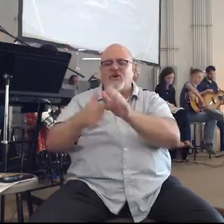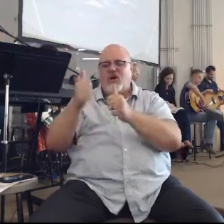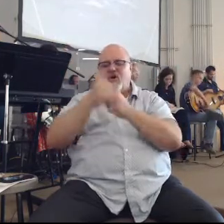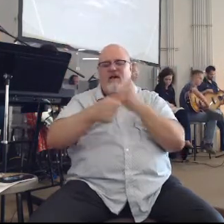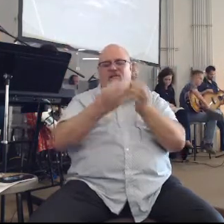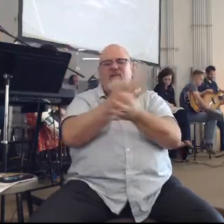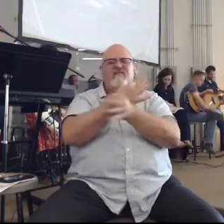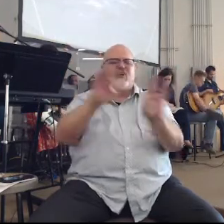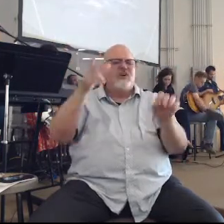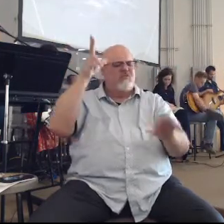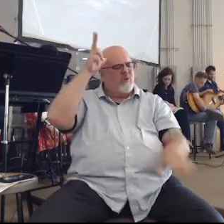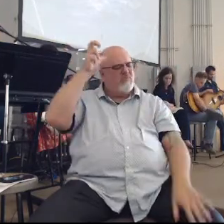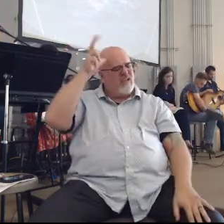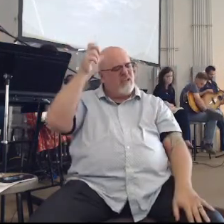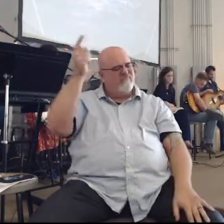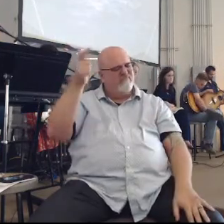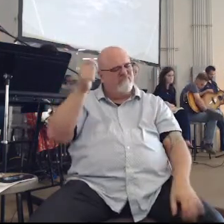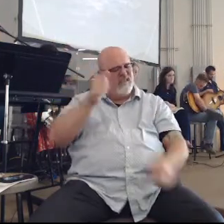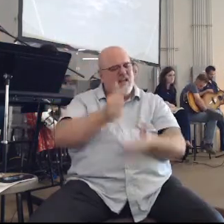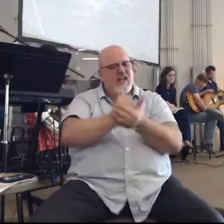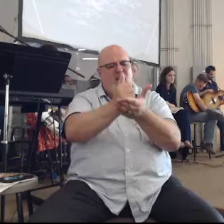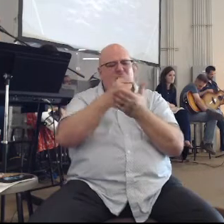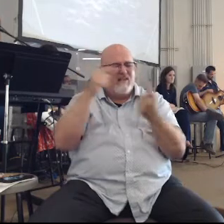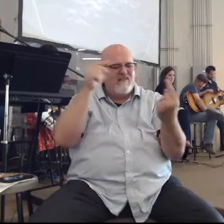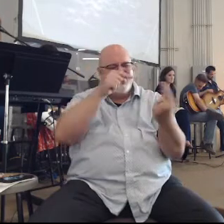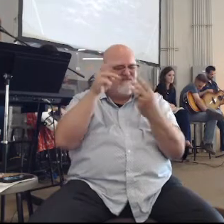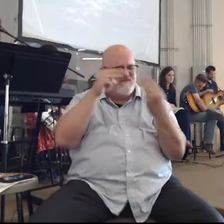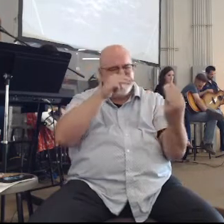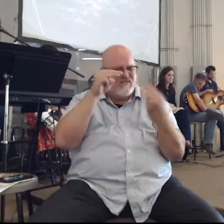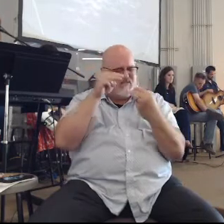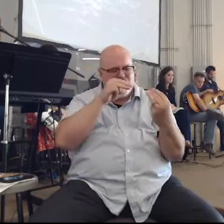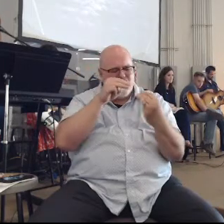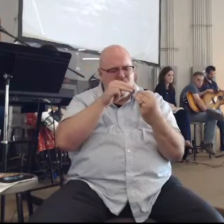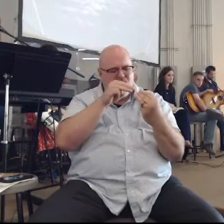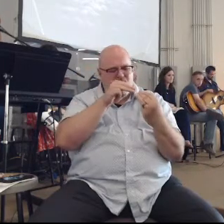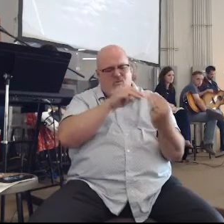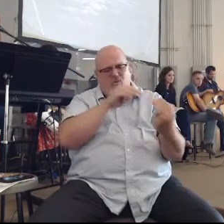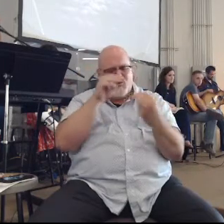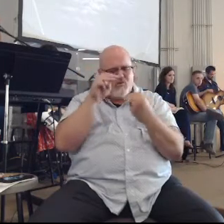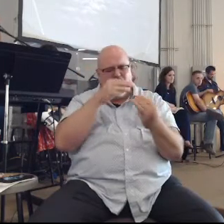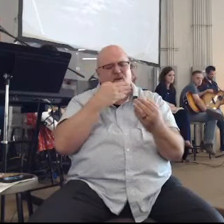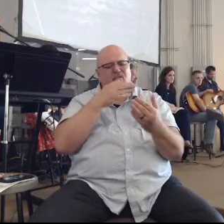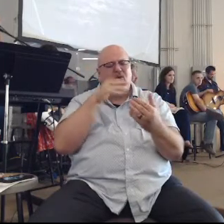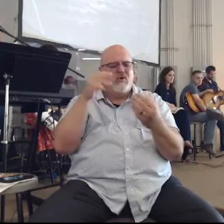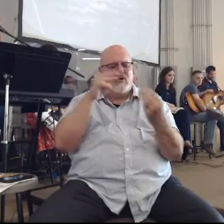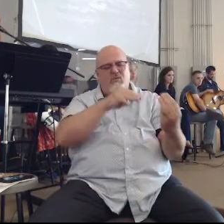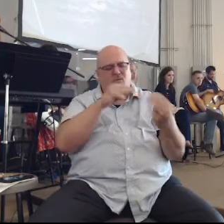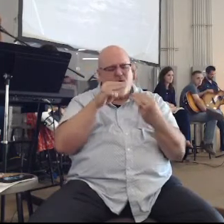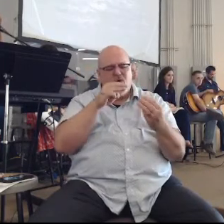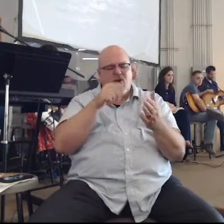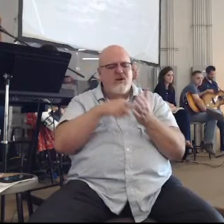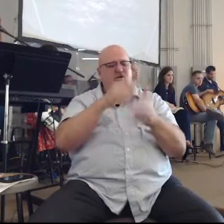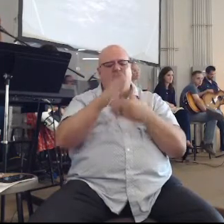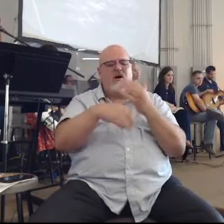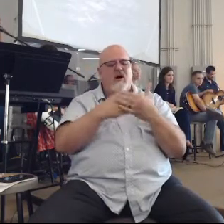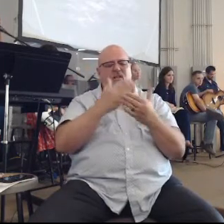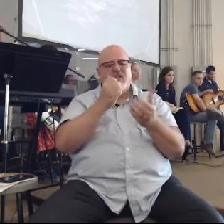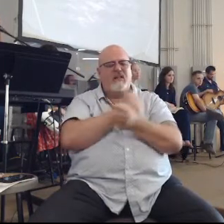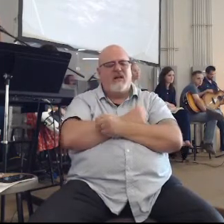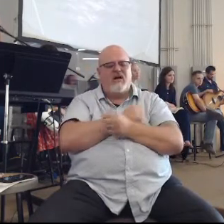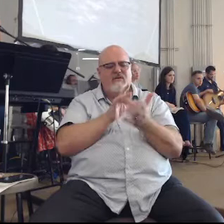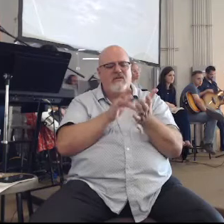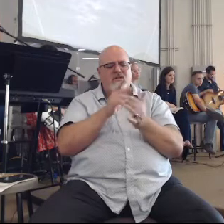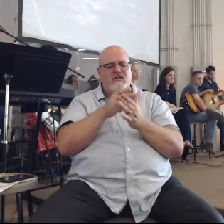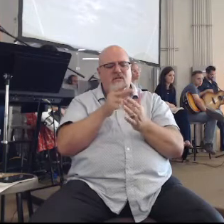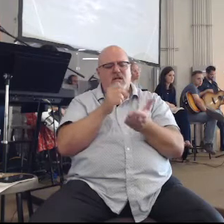Free us from the enemy. Help us fight the good battle. Show us the love that we all need to hear. In Jesus'